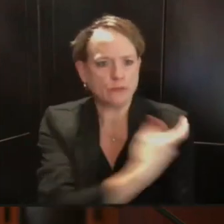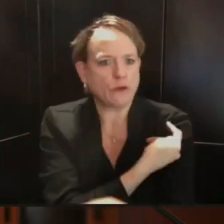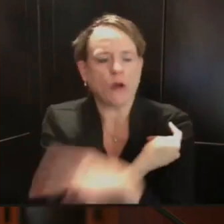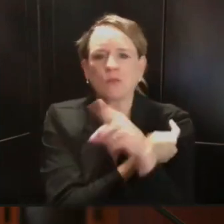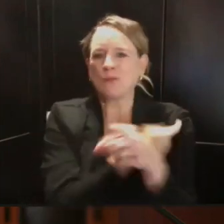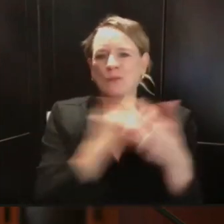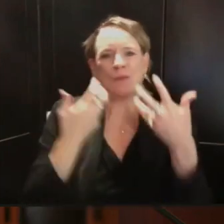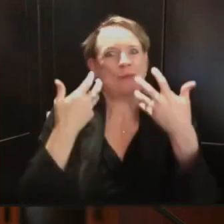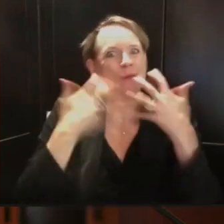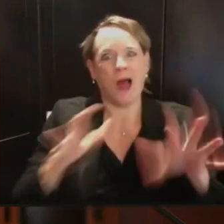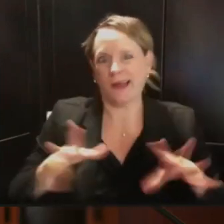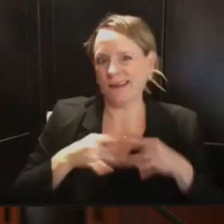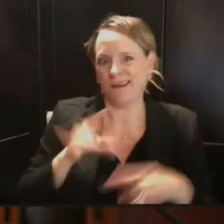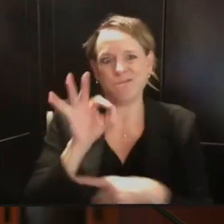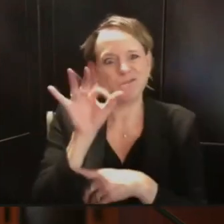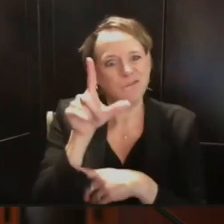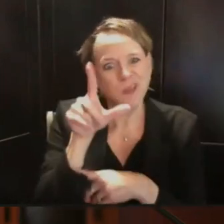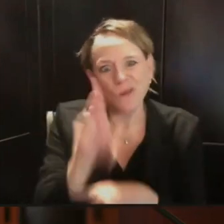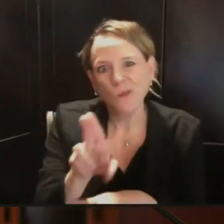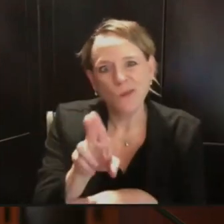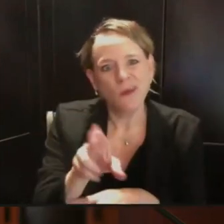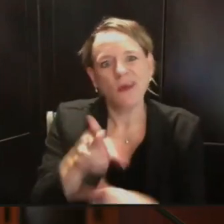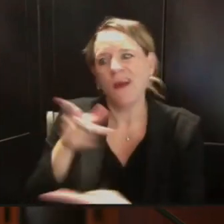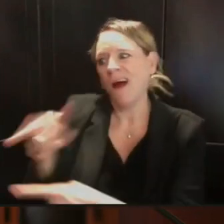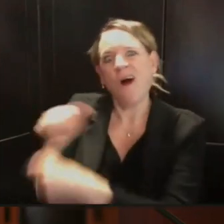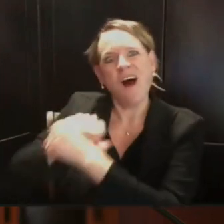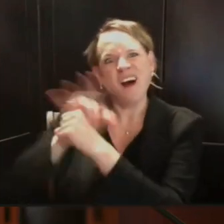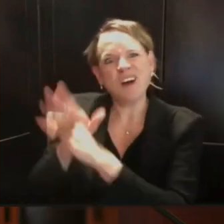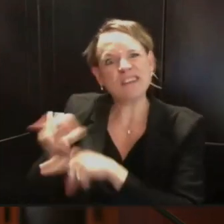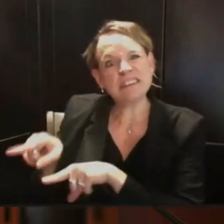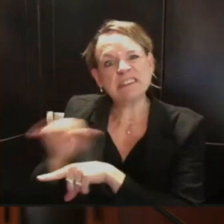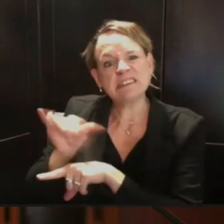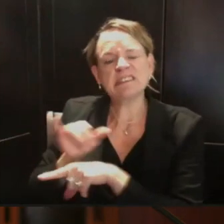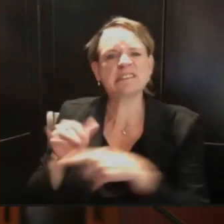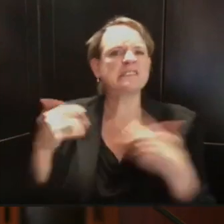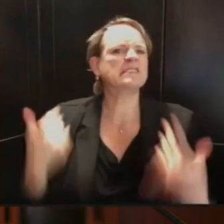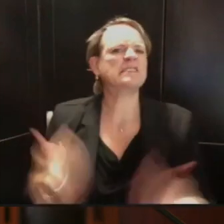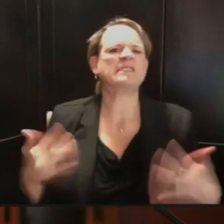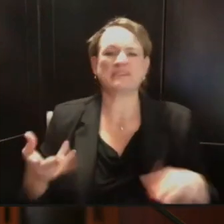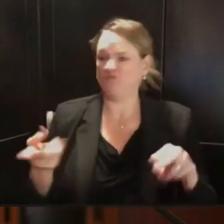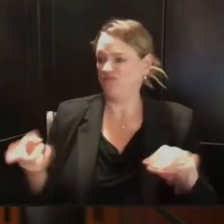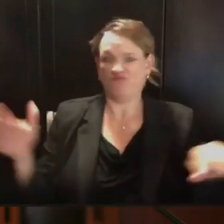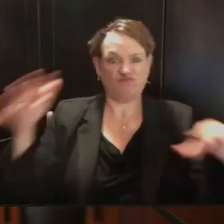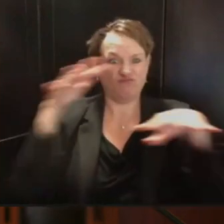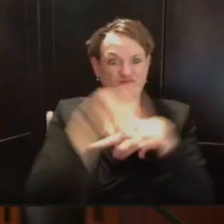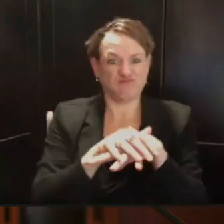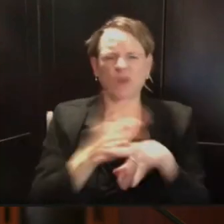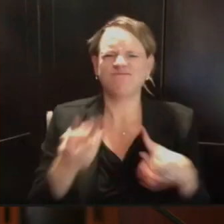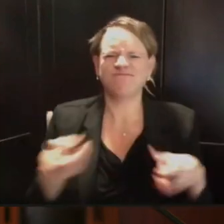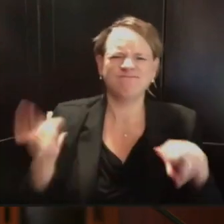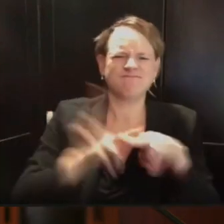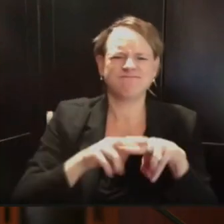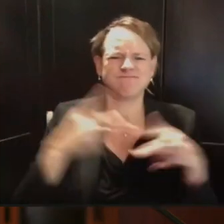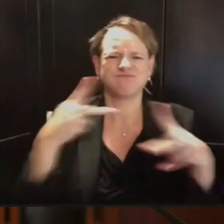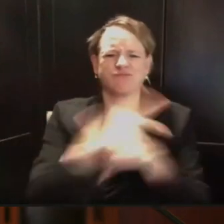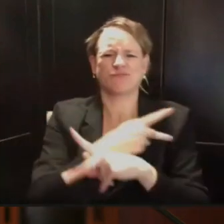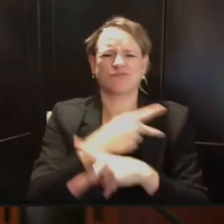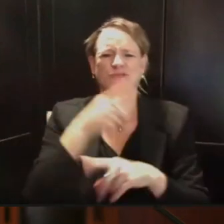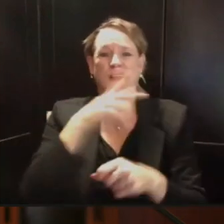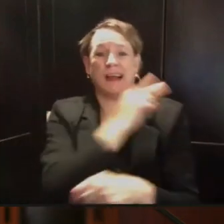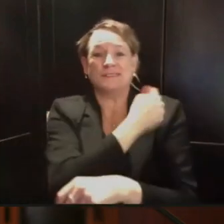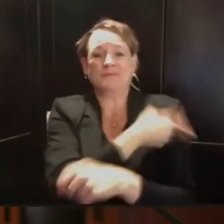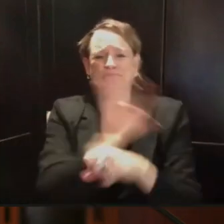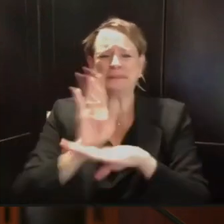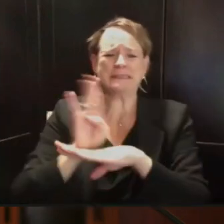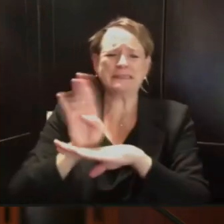hospitalization and taxing our healthcare system the fewer people who get flu this season. And so it is an important